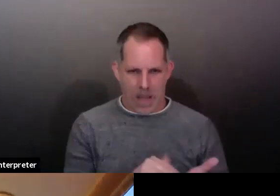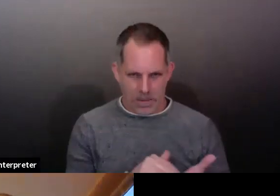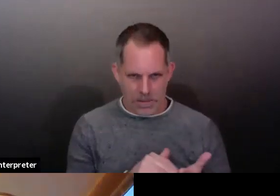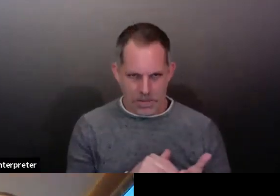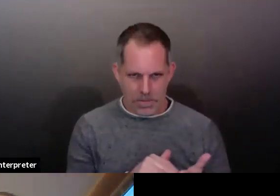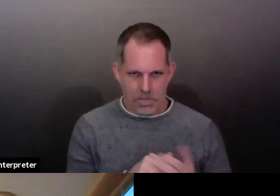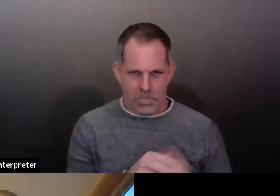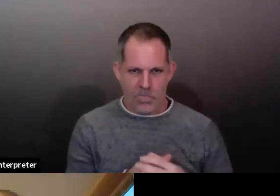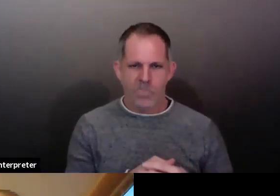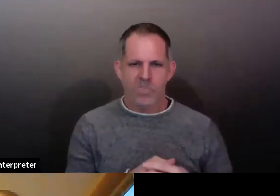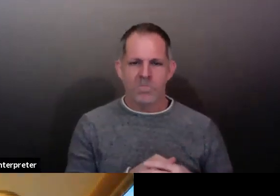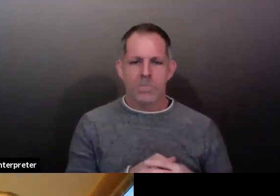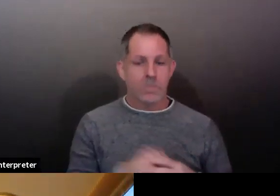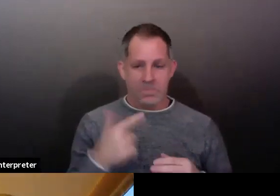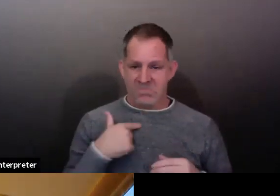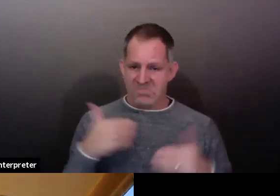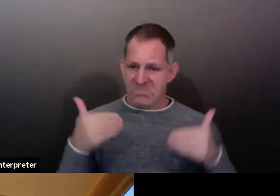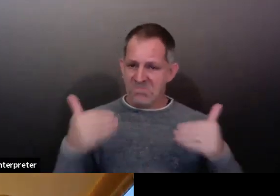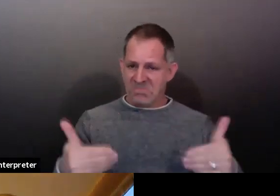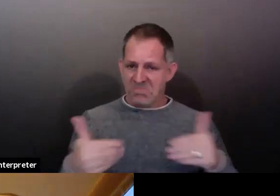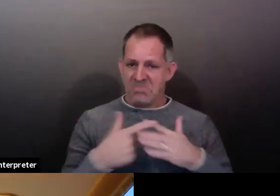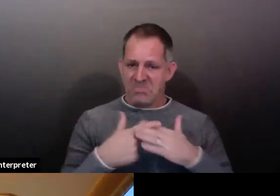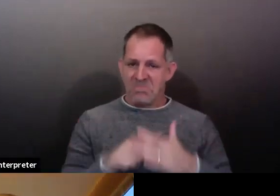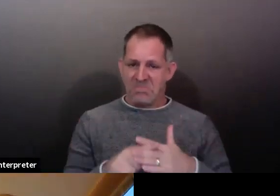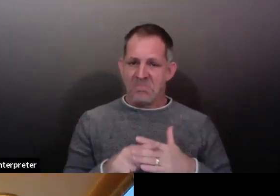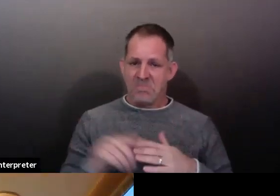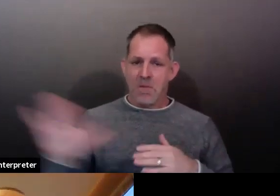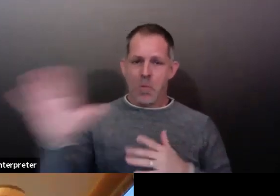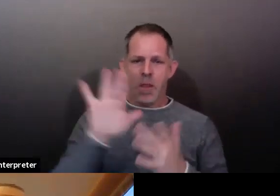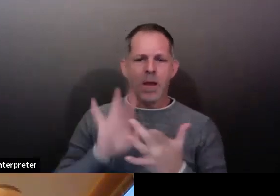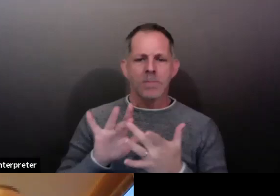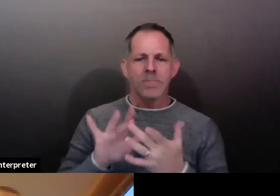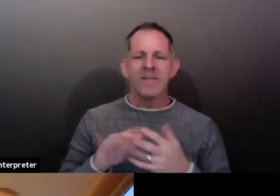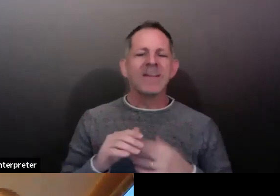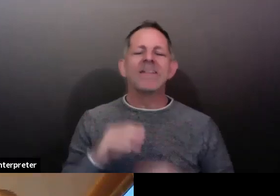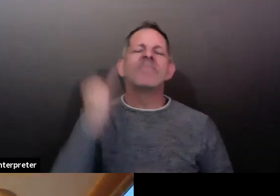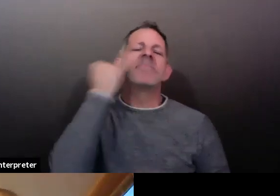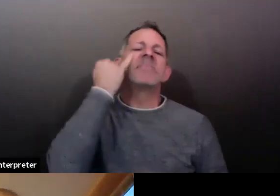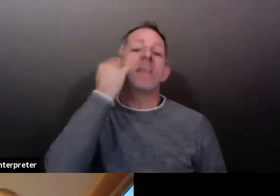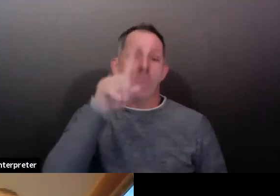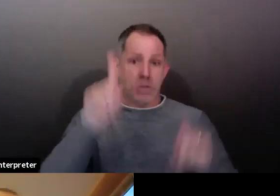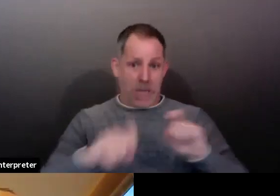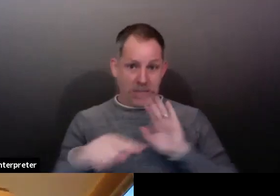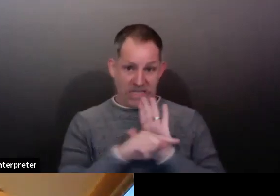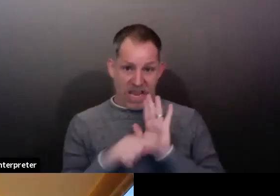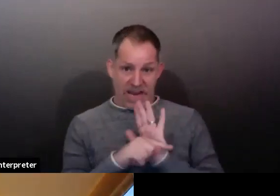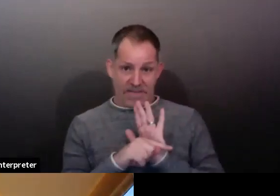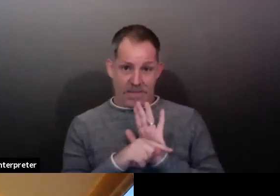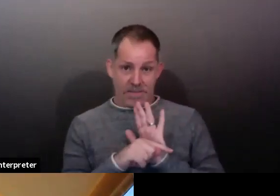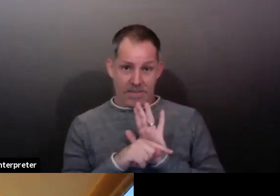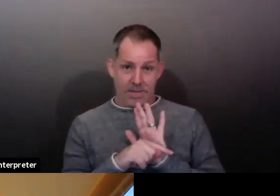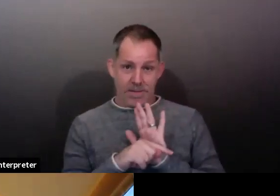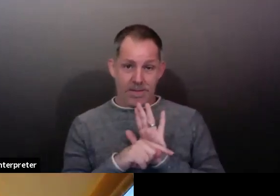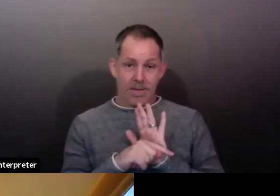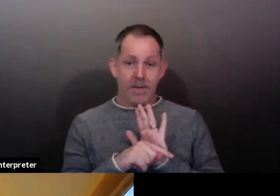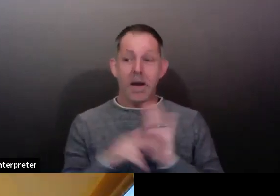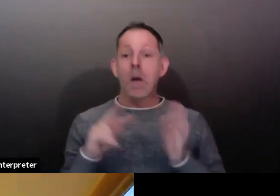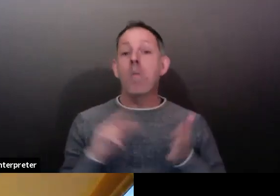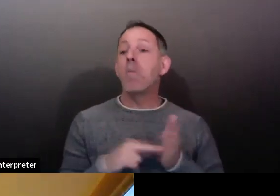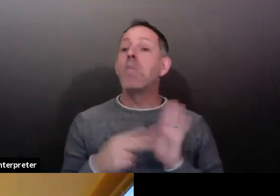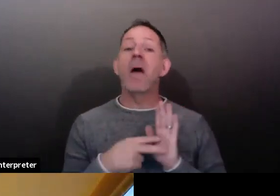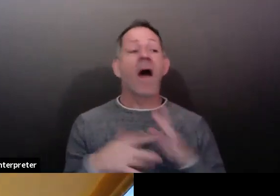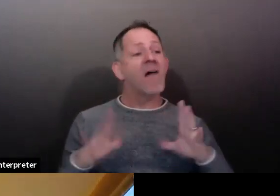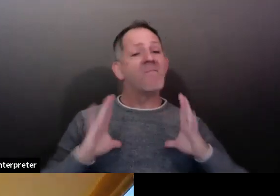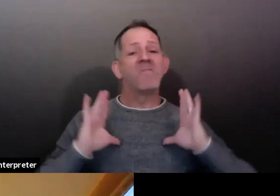But if they're negative, that is not a key out of quarantine. You still have to stay in